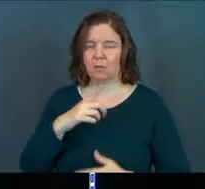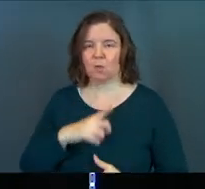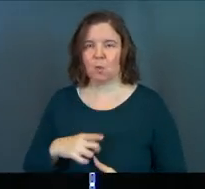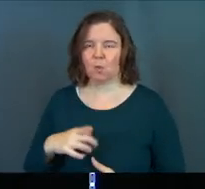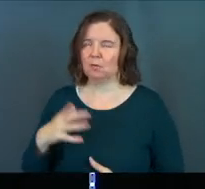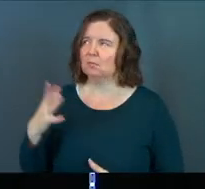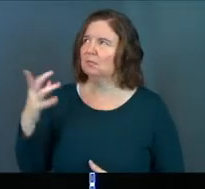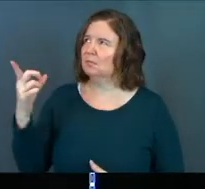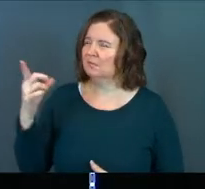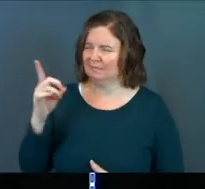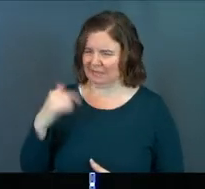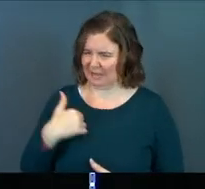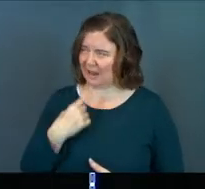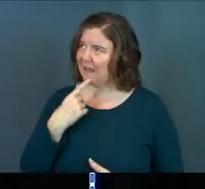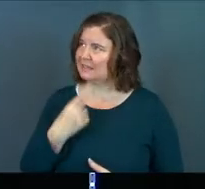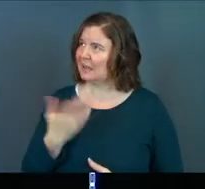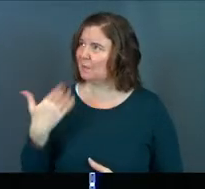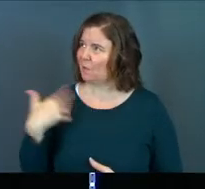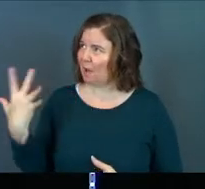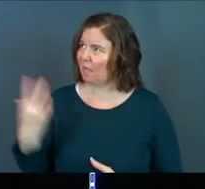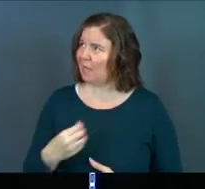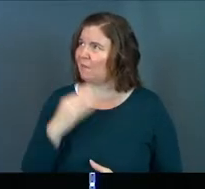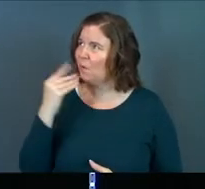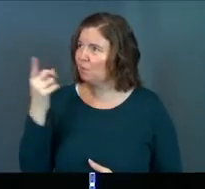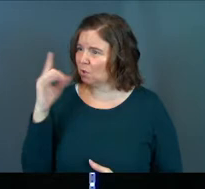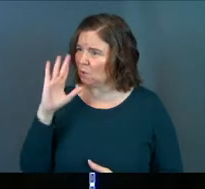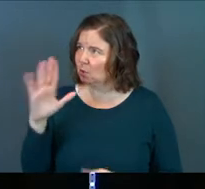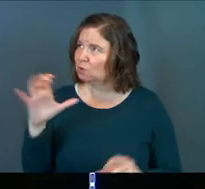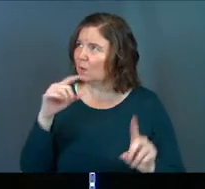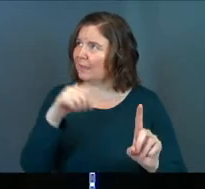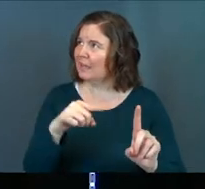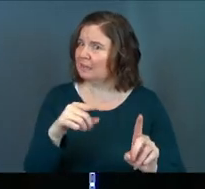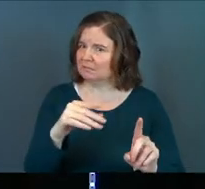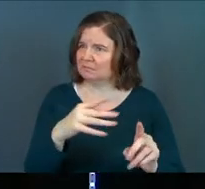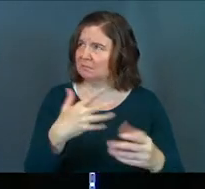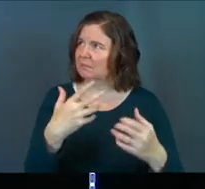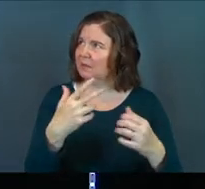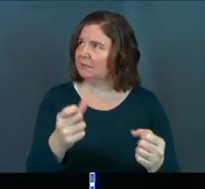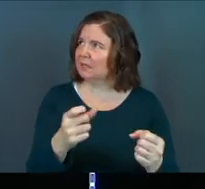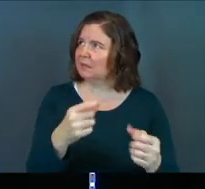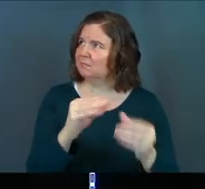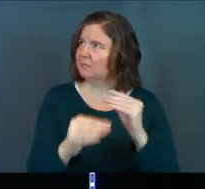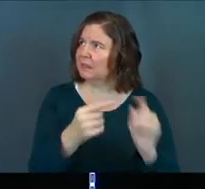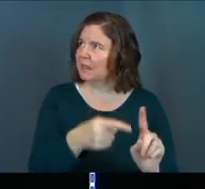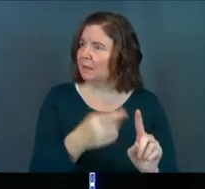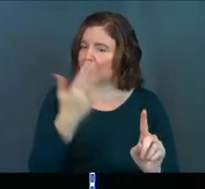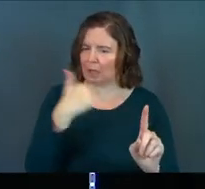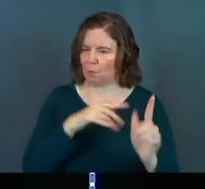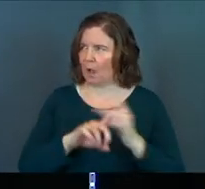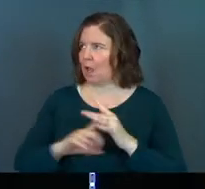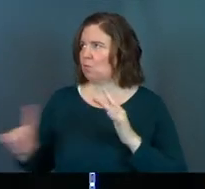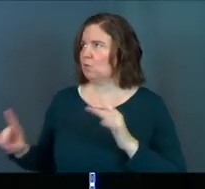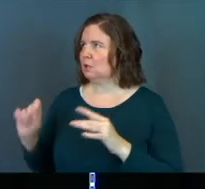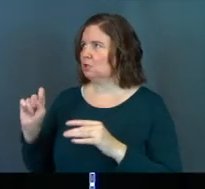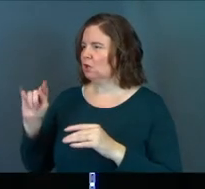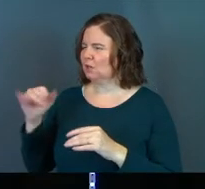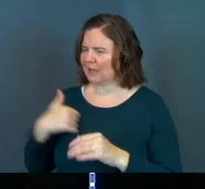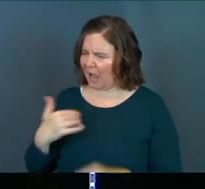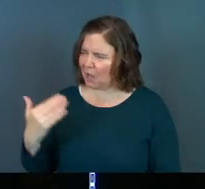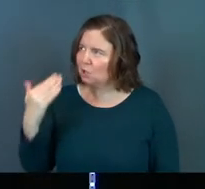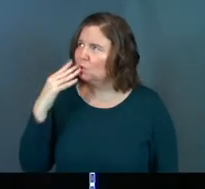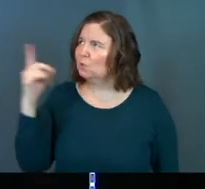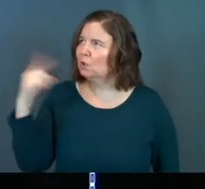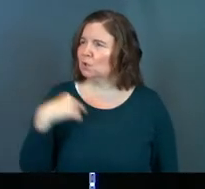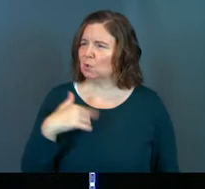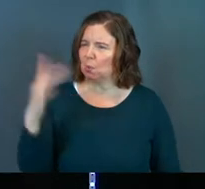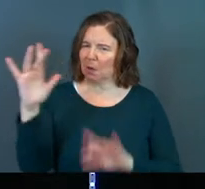Lord about it. Didn't I say before I left home that you would do this, Lord? That is why I ran to Tarshish. I knew